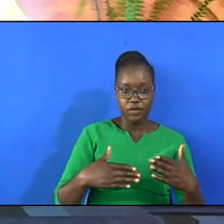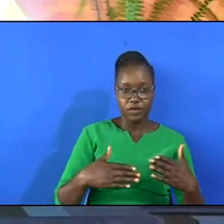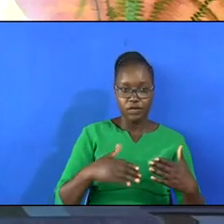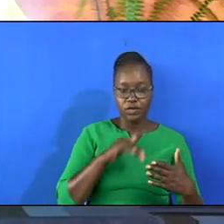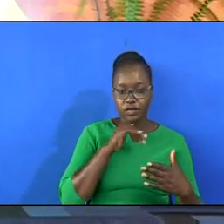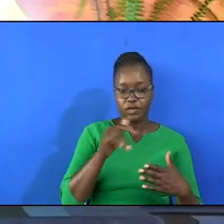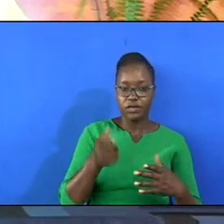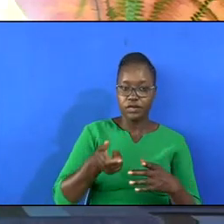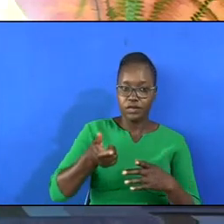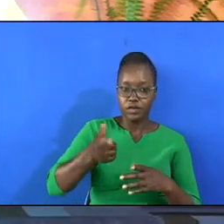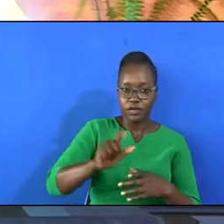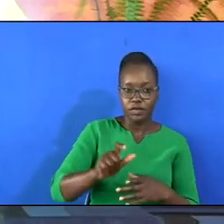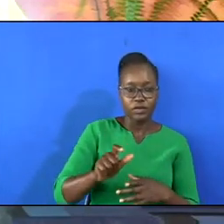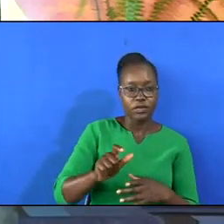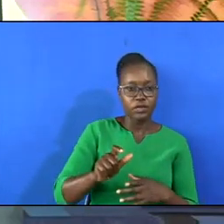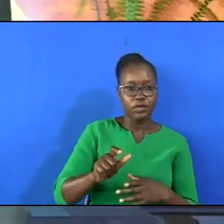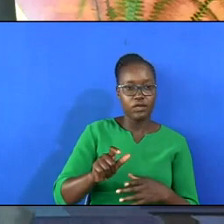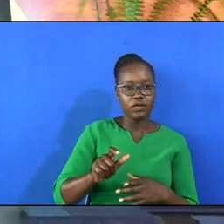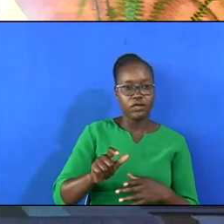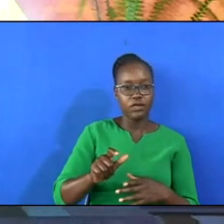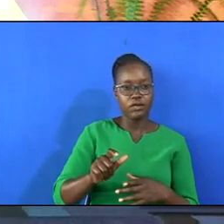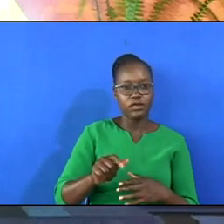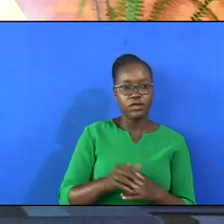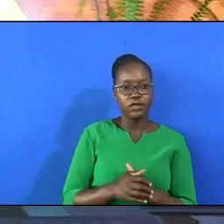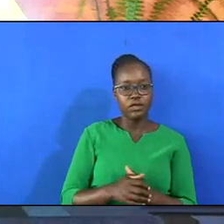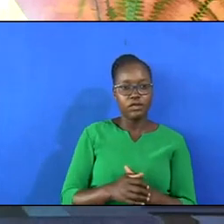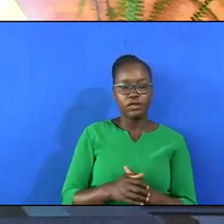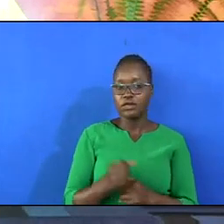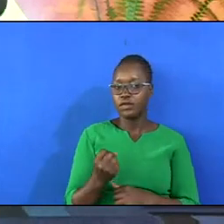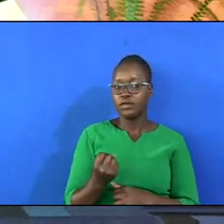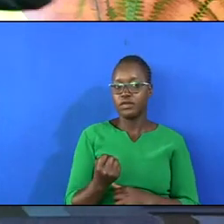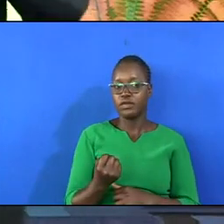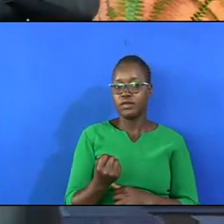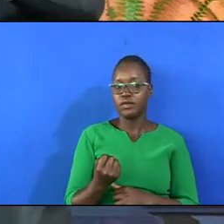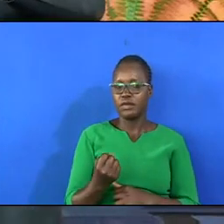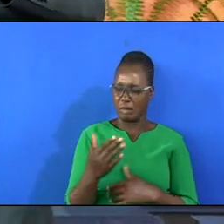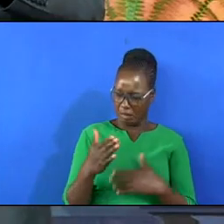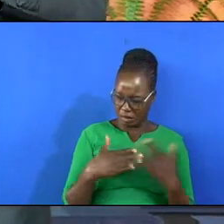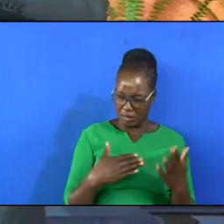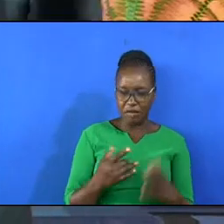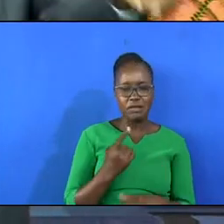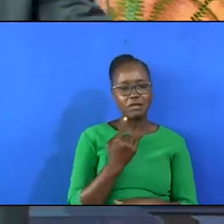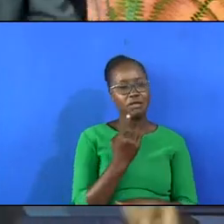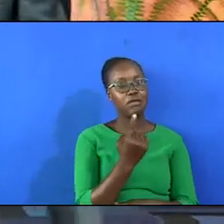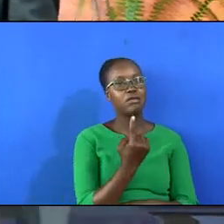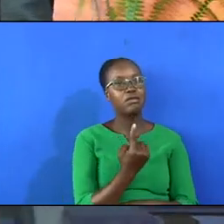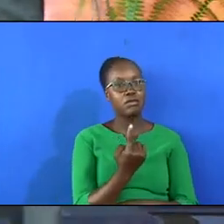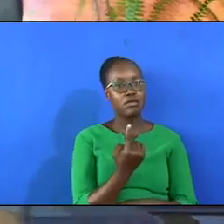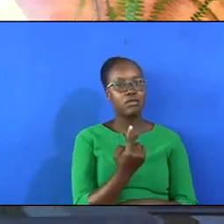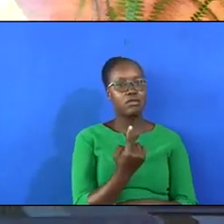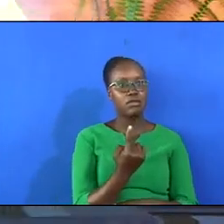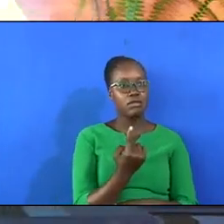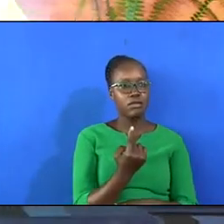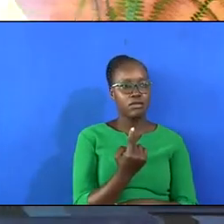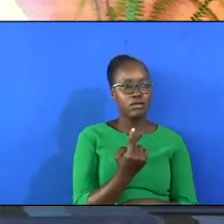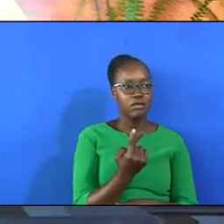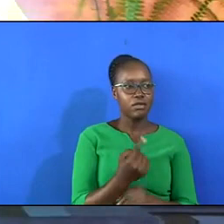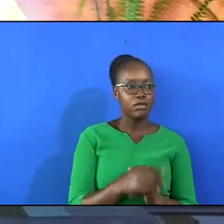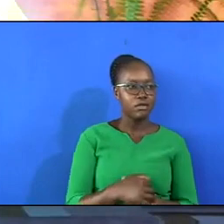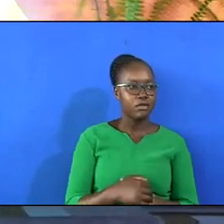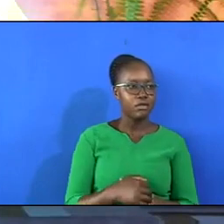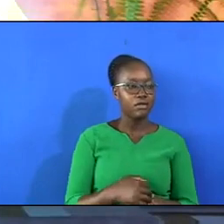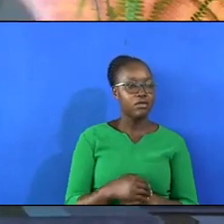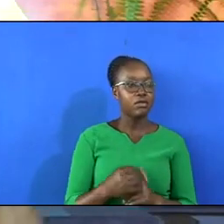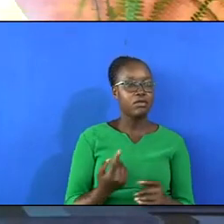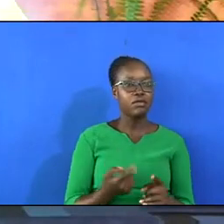Don't add S on the sign. If you want to add S, you can do it elsewhere. But when you